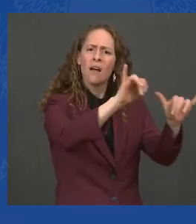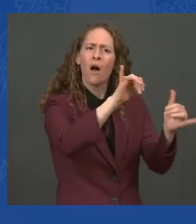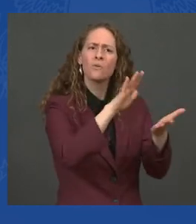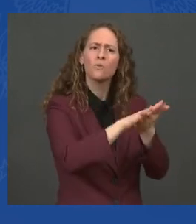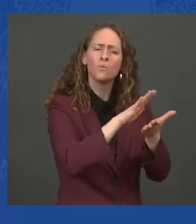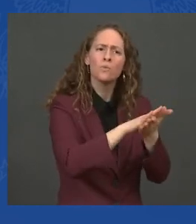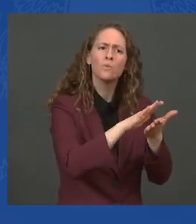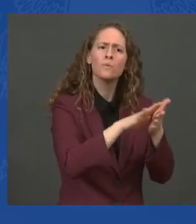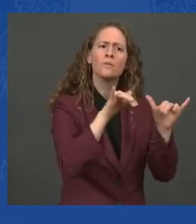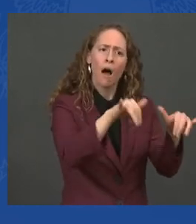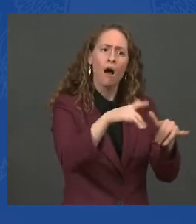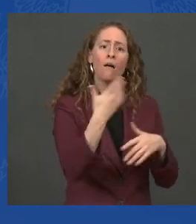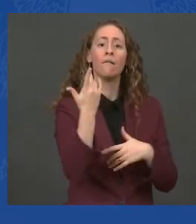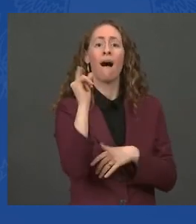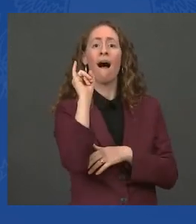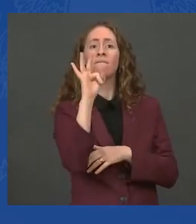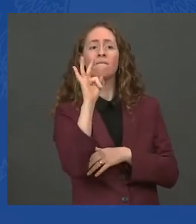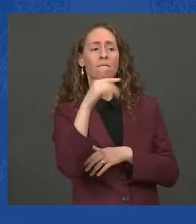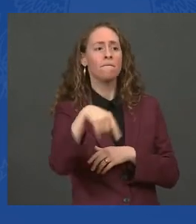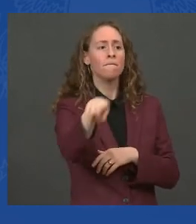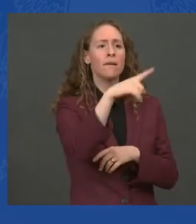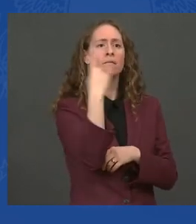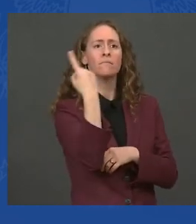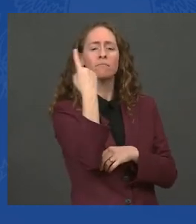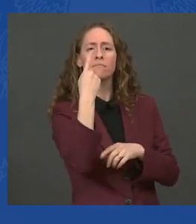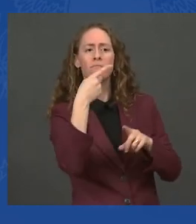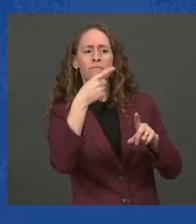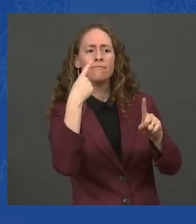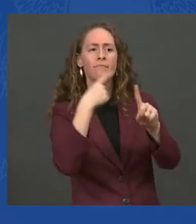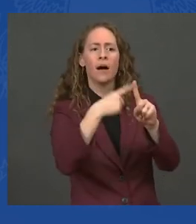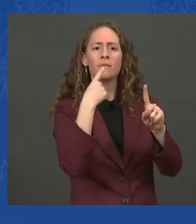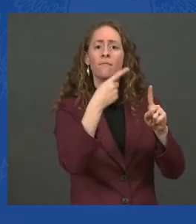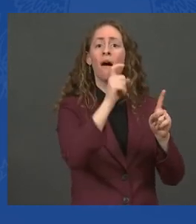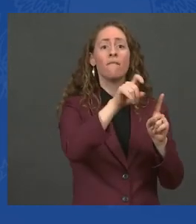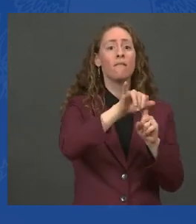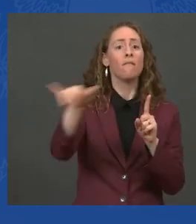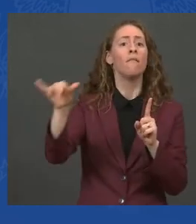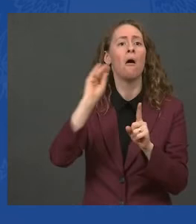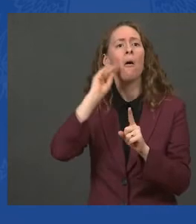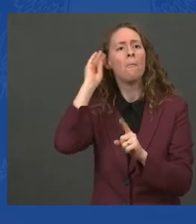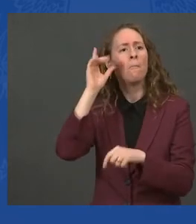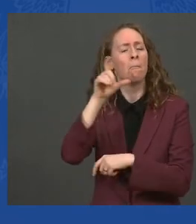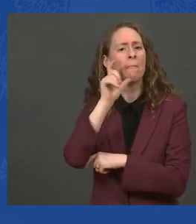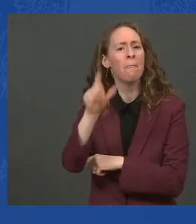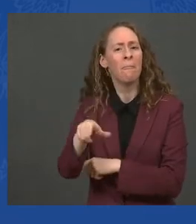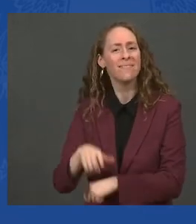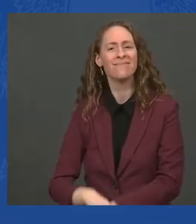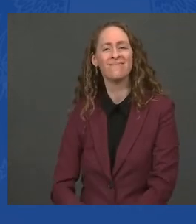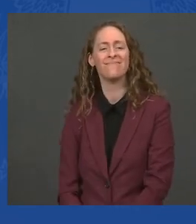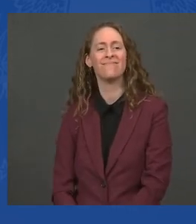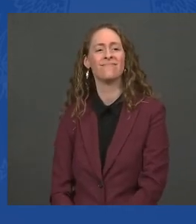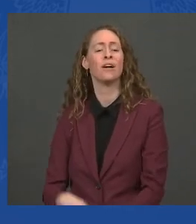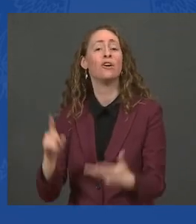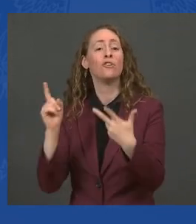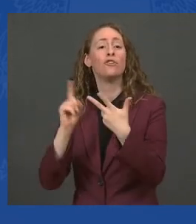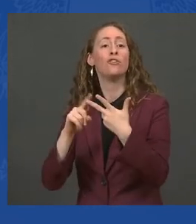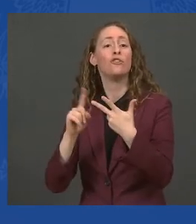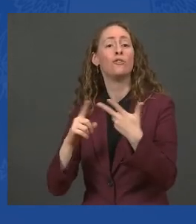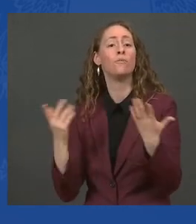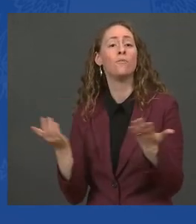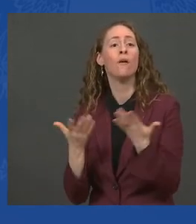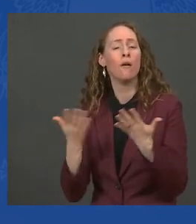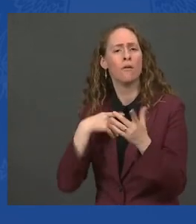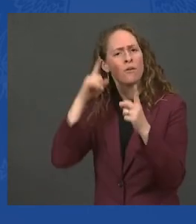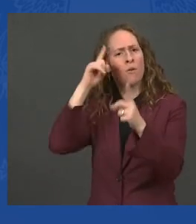making free at-home tests more available than ever before by having them covered by our private health insurance plans.